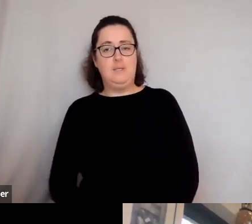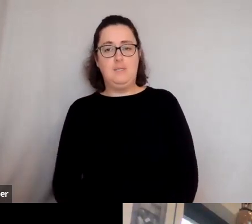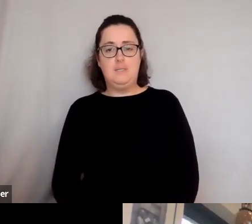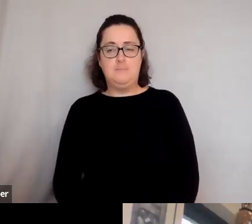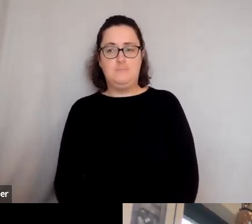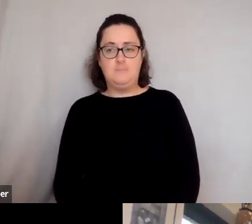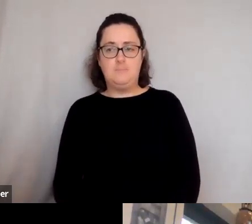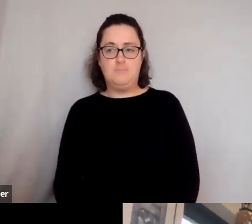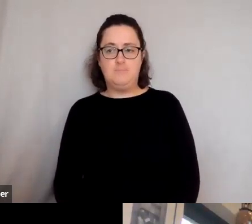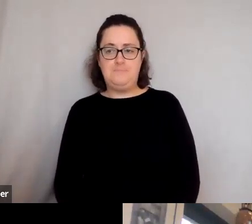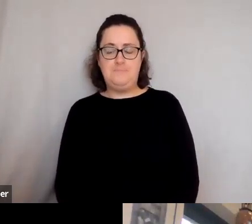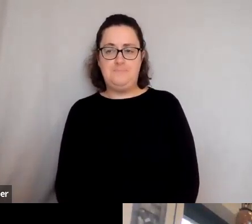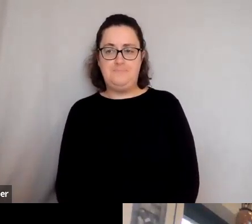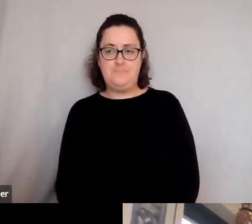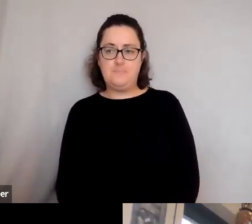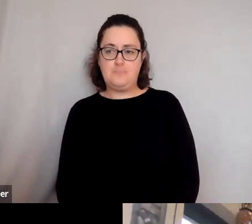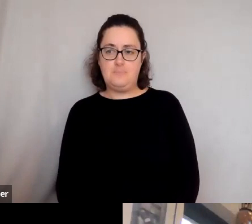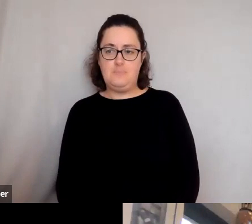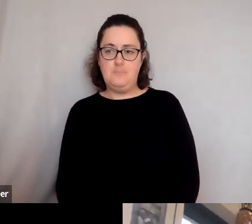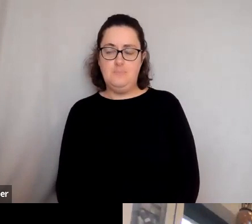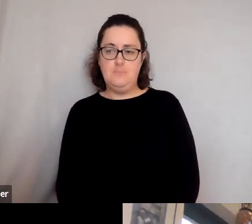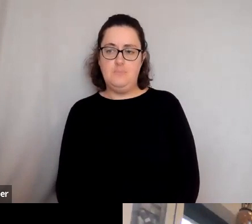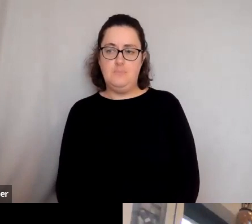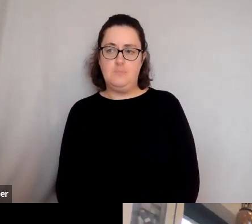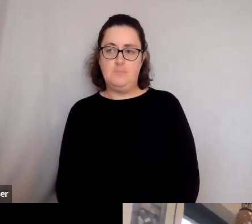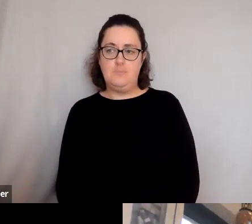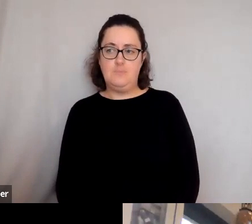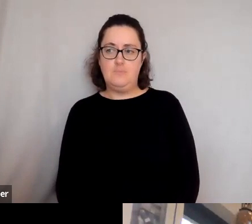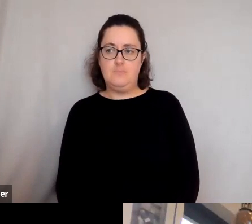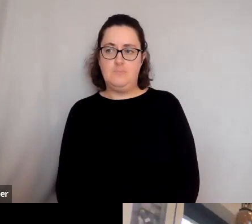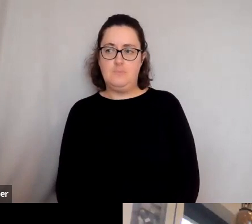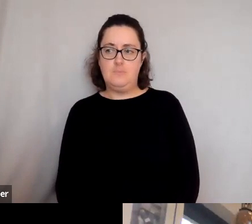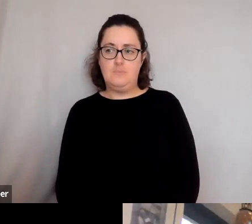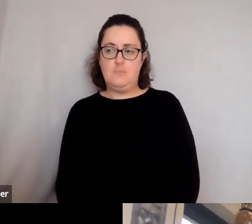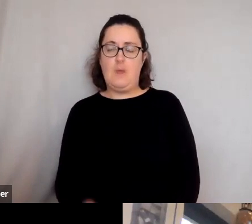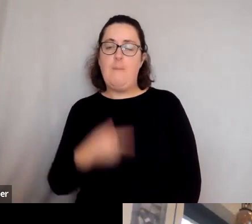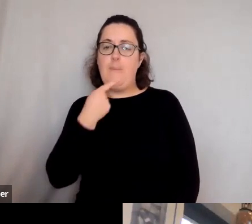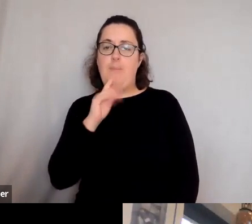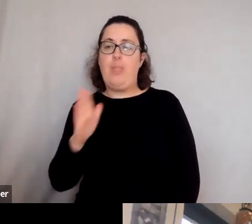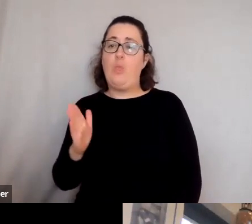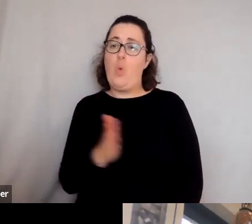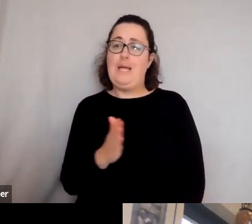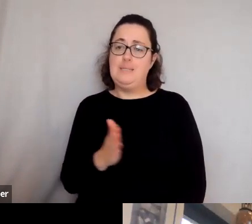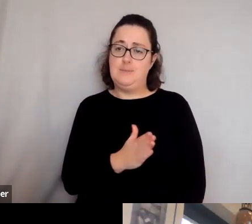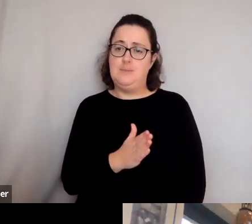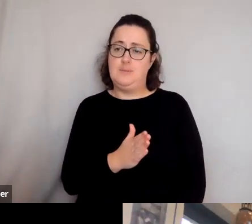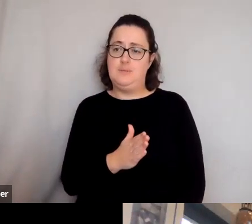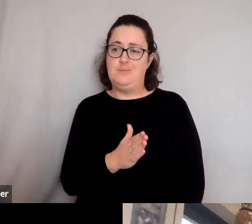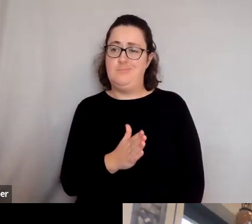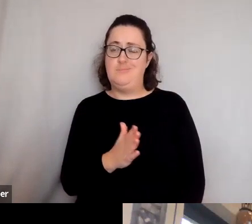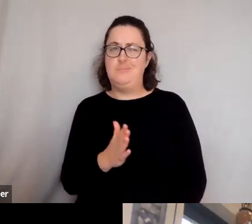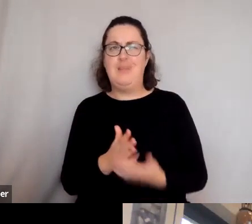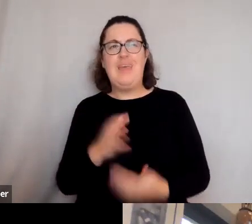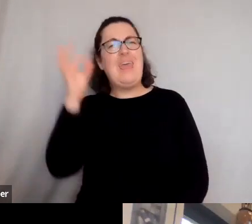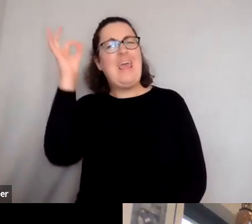uh, I, think an awful lot of people in the West are deeply, um, ignorant is,